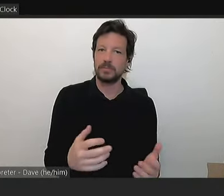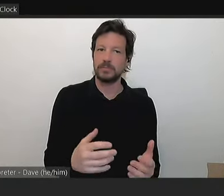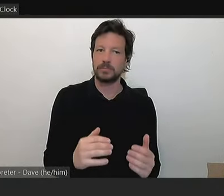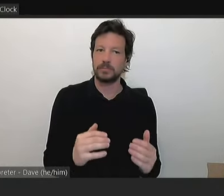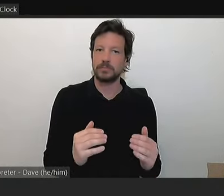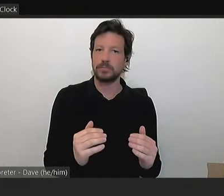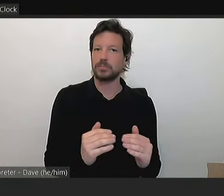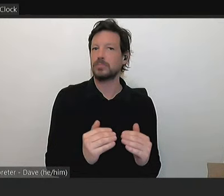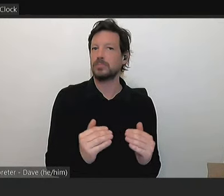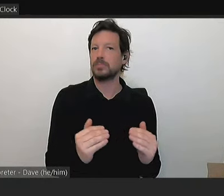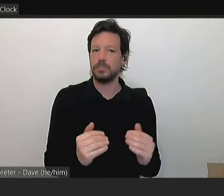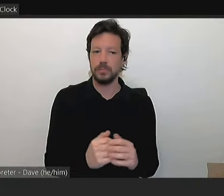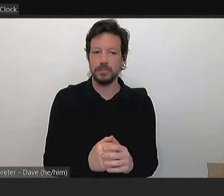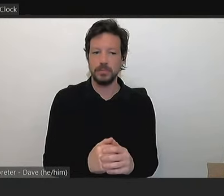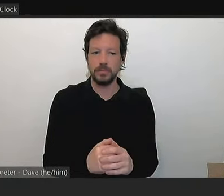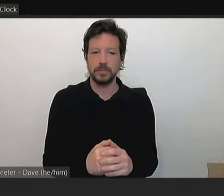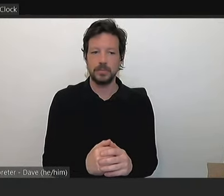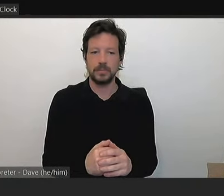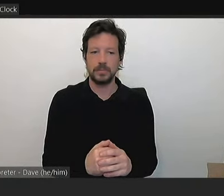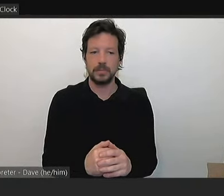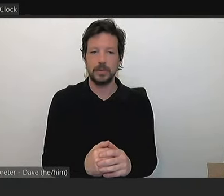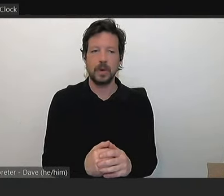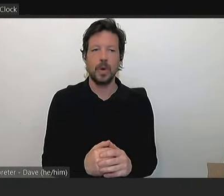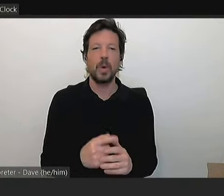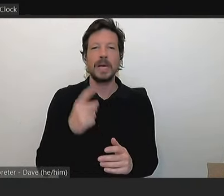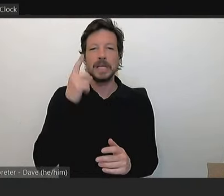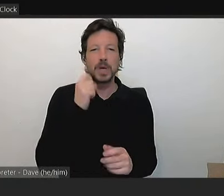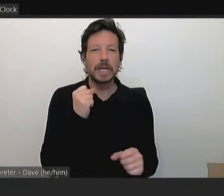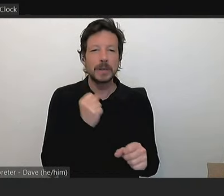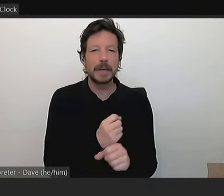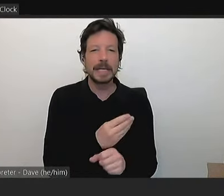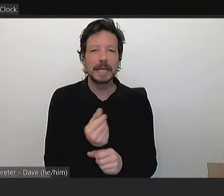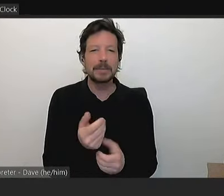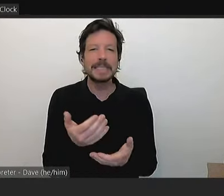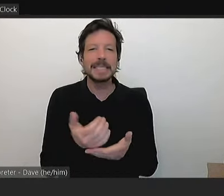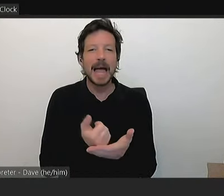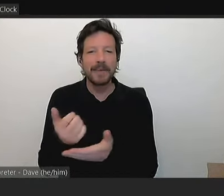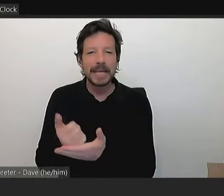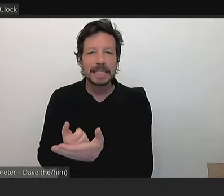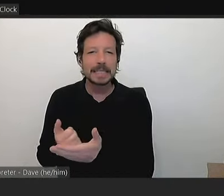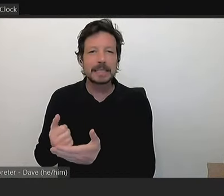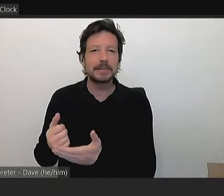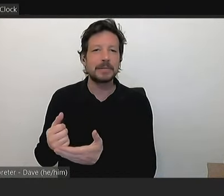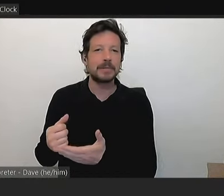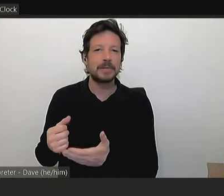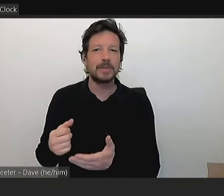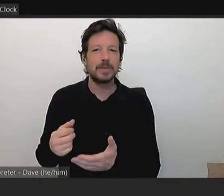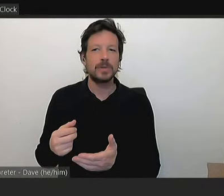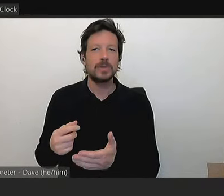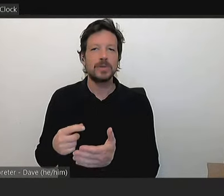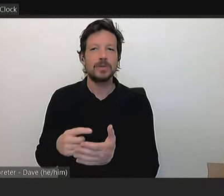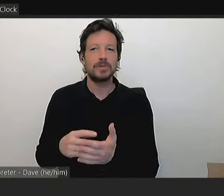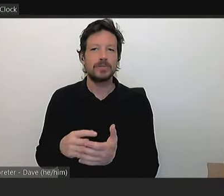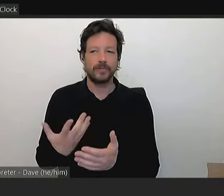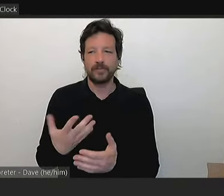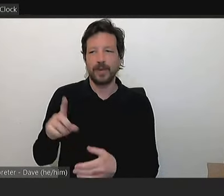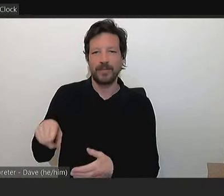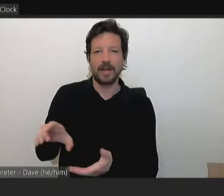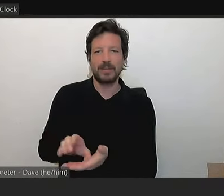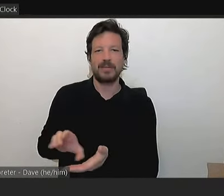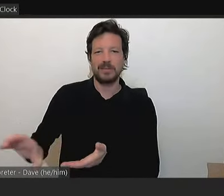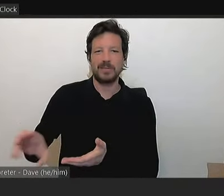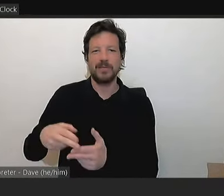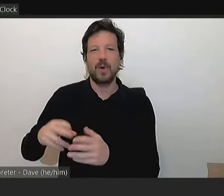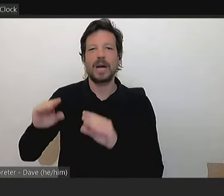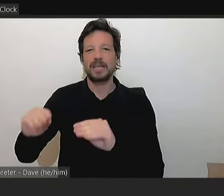We were trying to try and make some savings to fund operationally, 5,000 of that for the education programs. I was